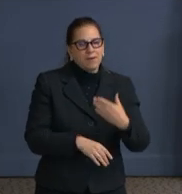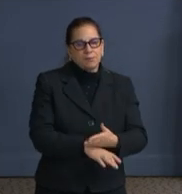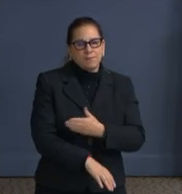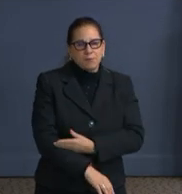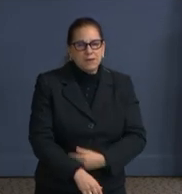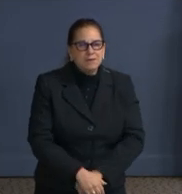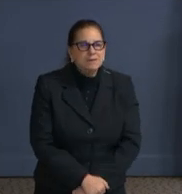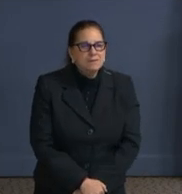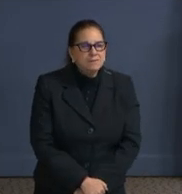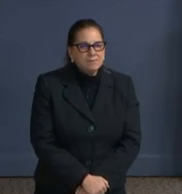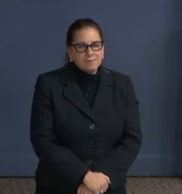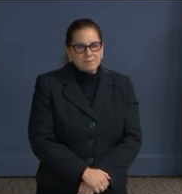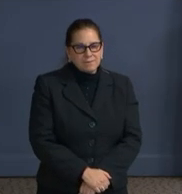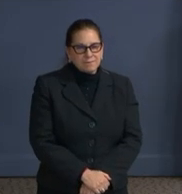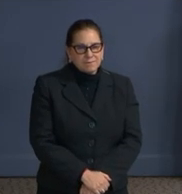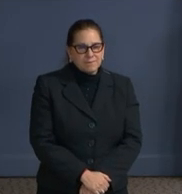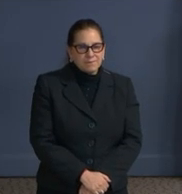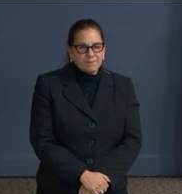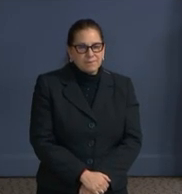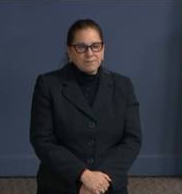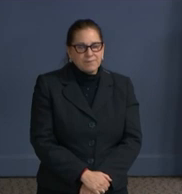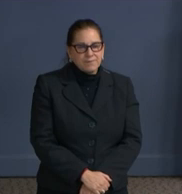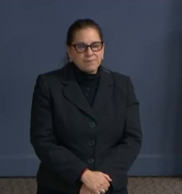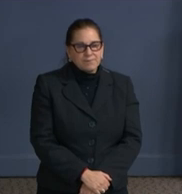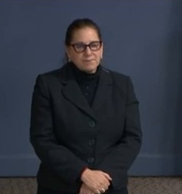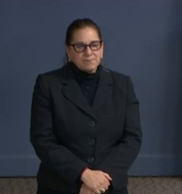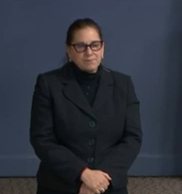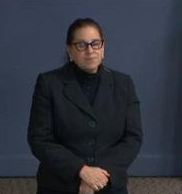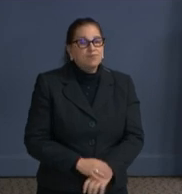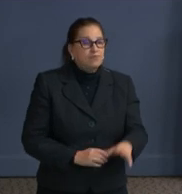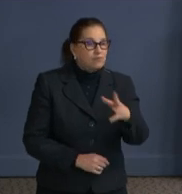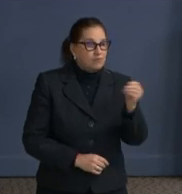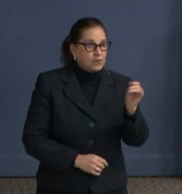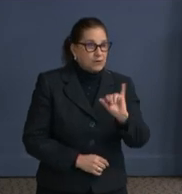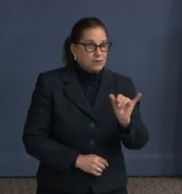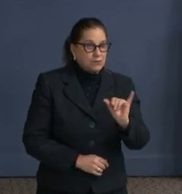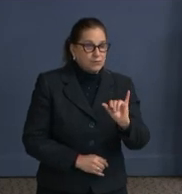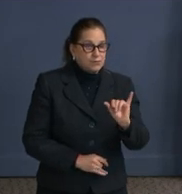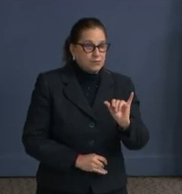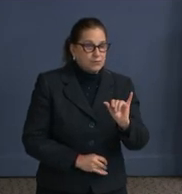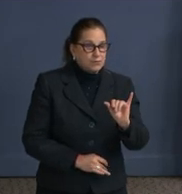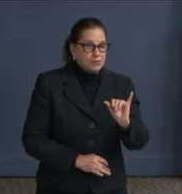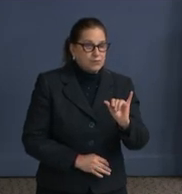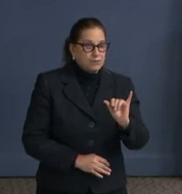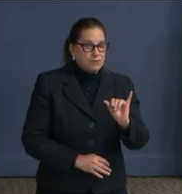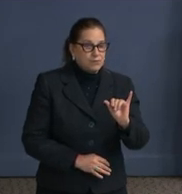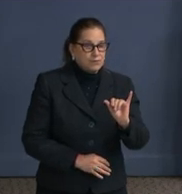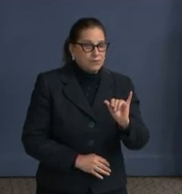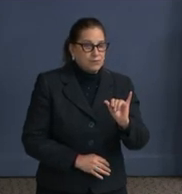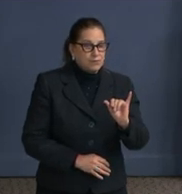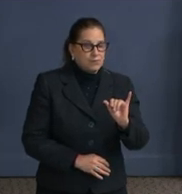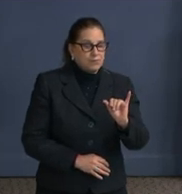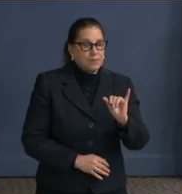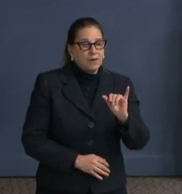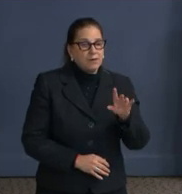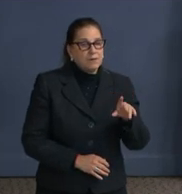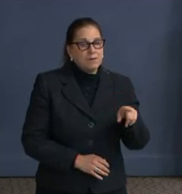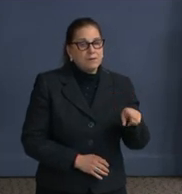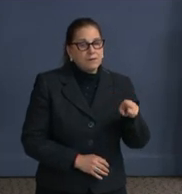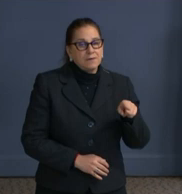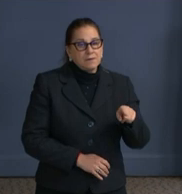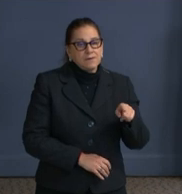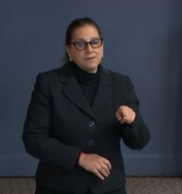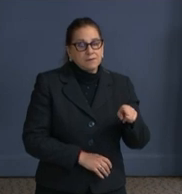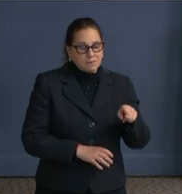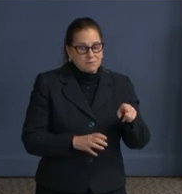D.C. health has also quadrupled the number of call takers who will be available on the